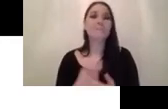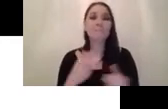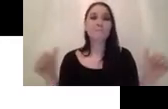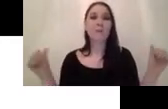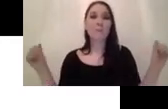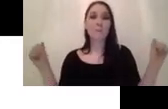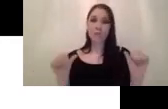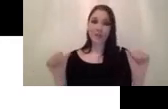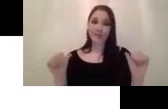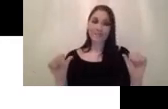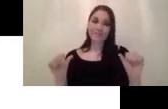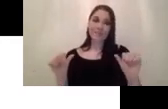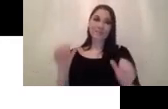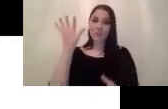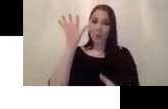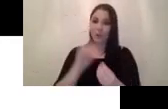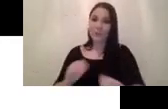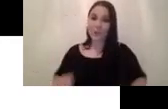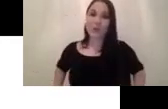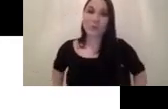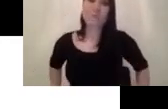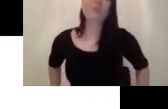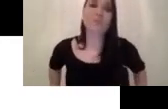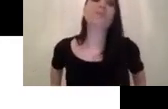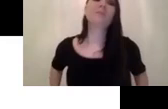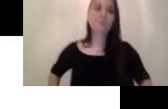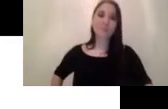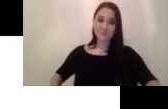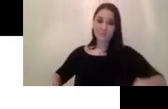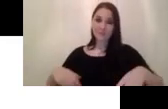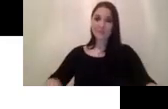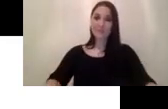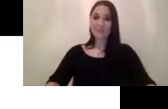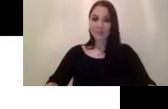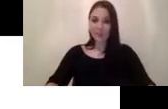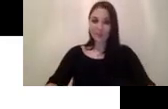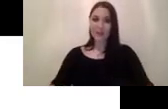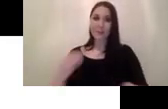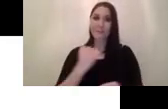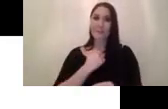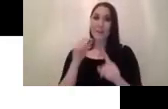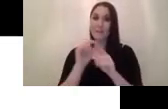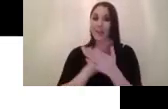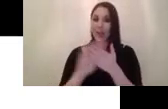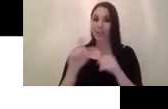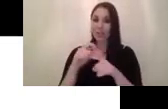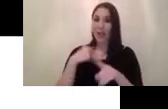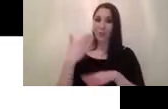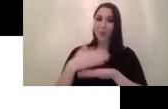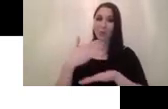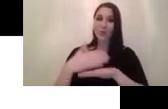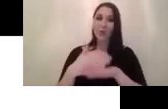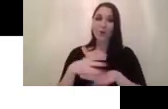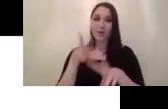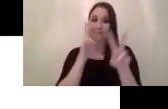overview about my project before so during my phd uh i was working on vision-based object